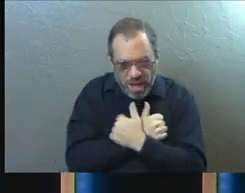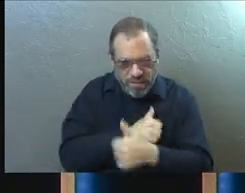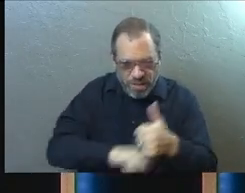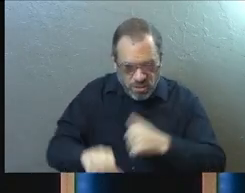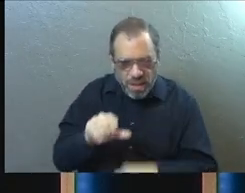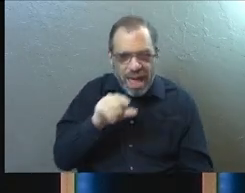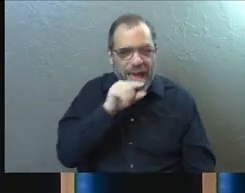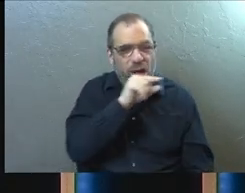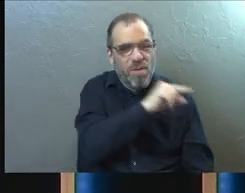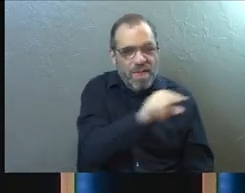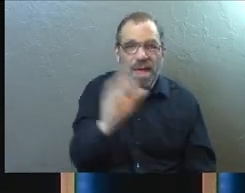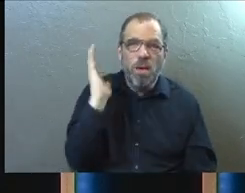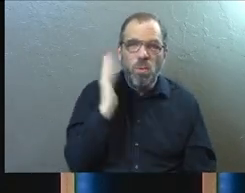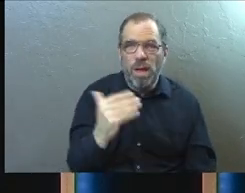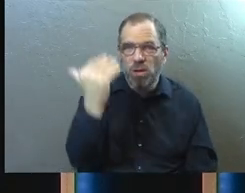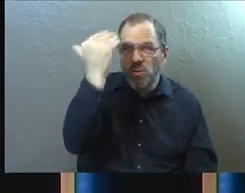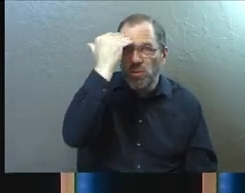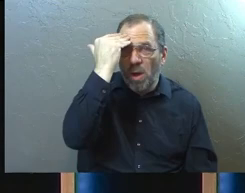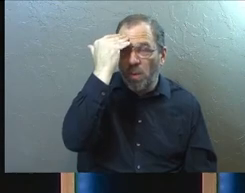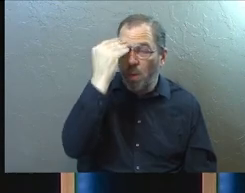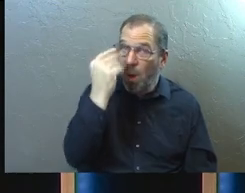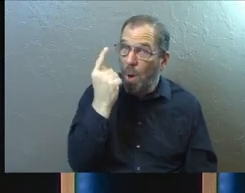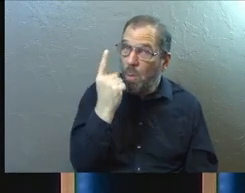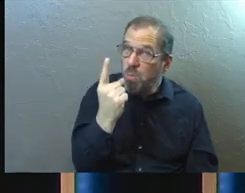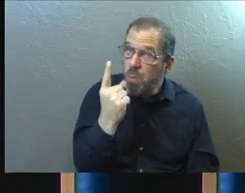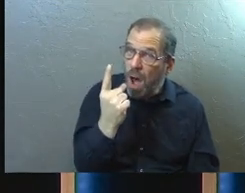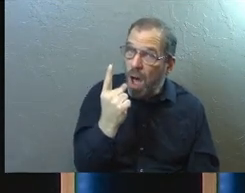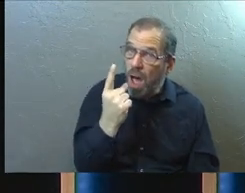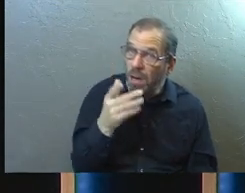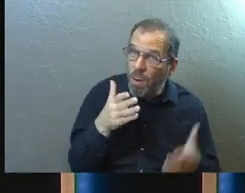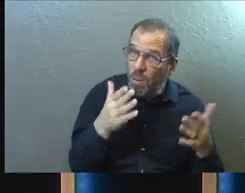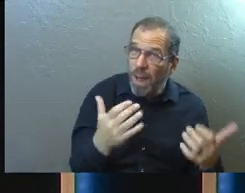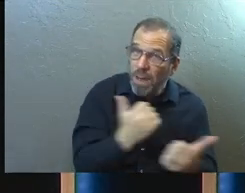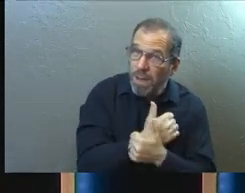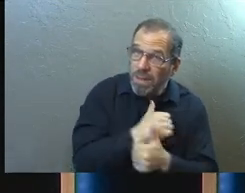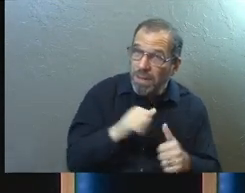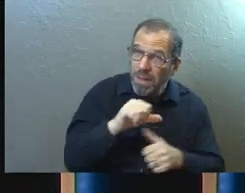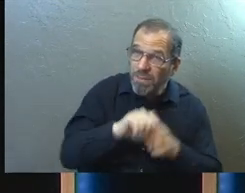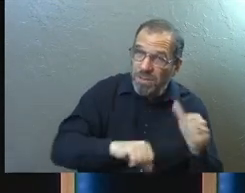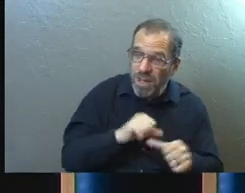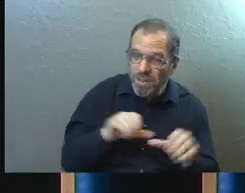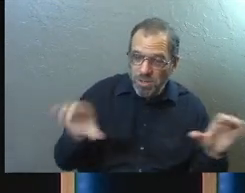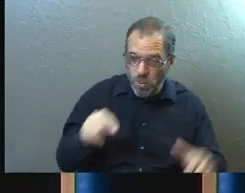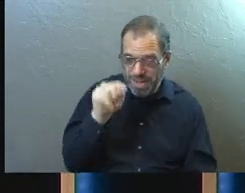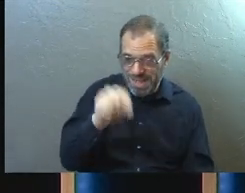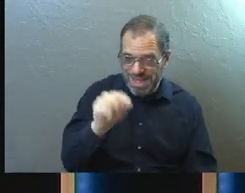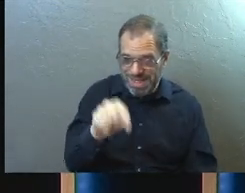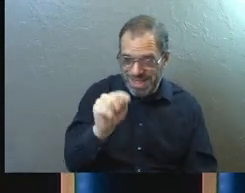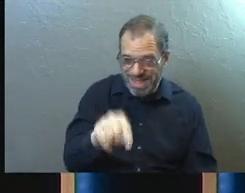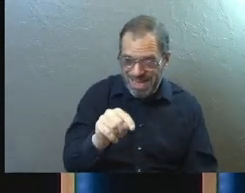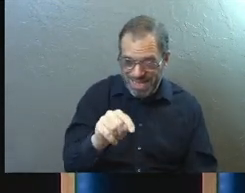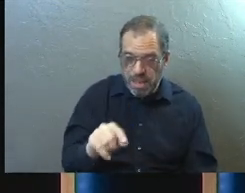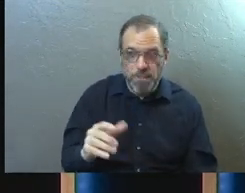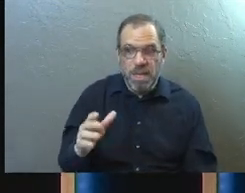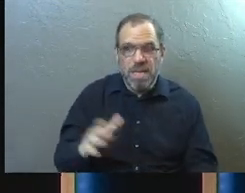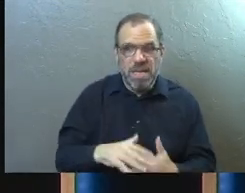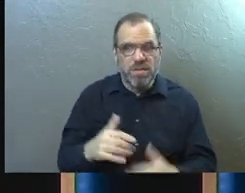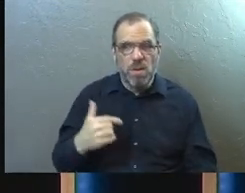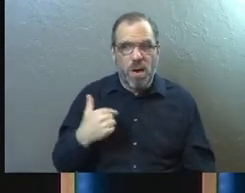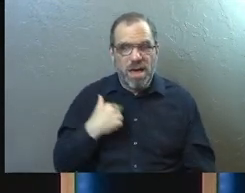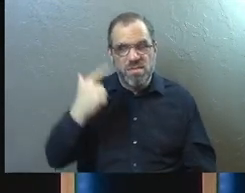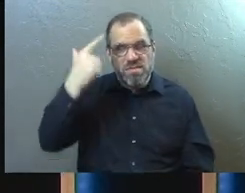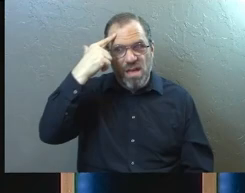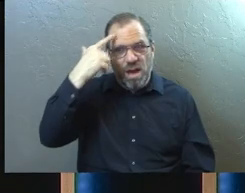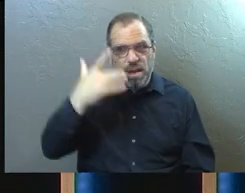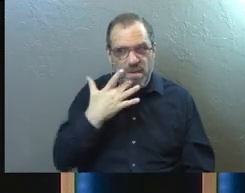other is how they will know. And think one of the ways that we love each other is we do this. We say, okay, even though I might have